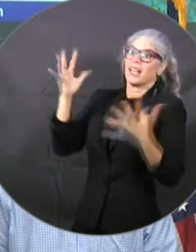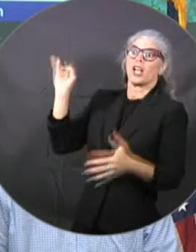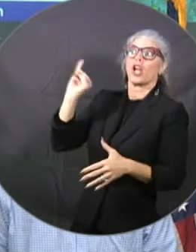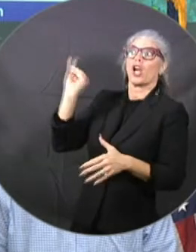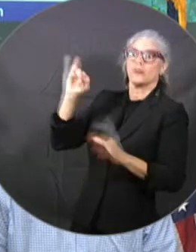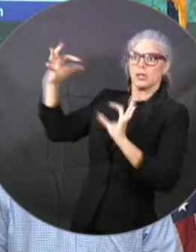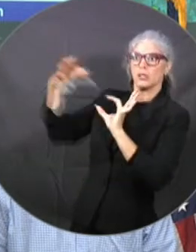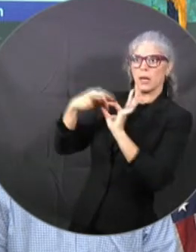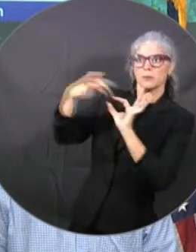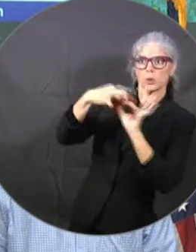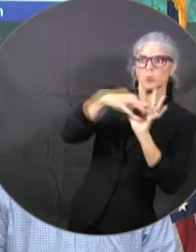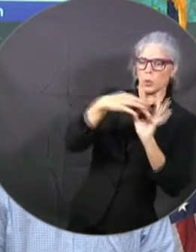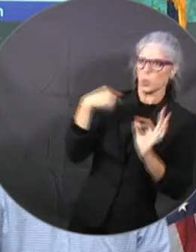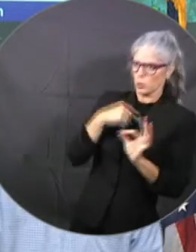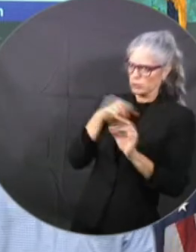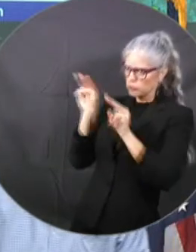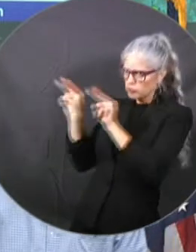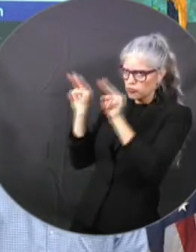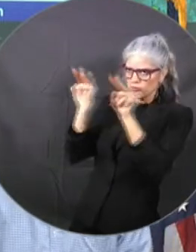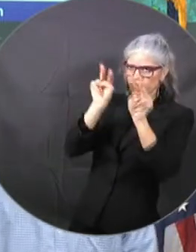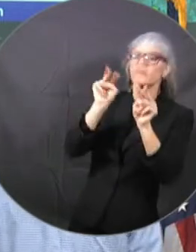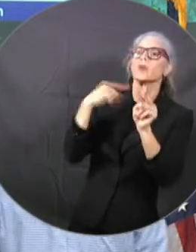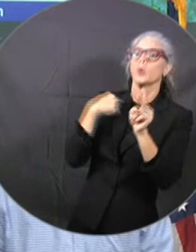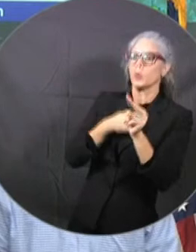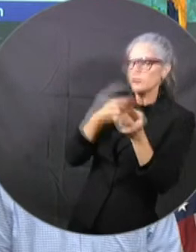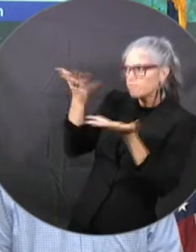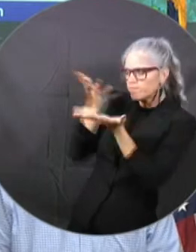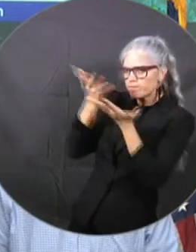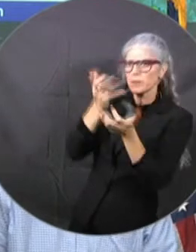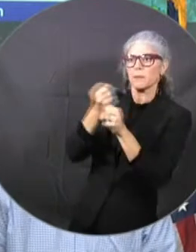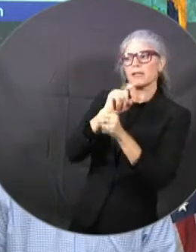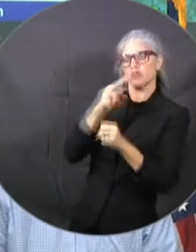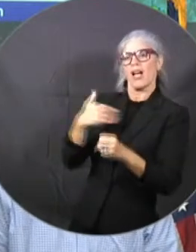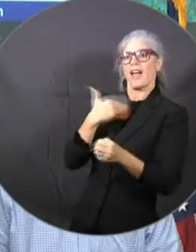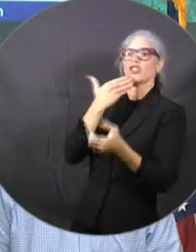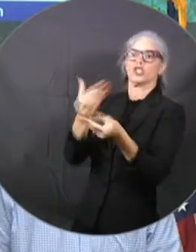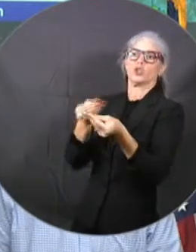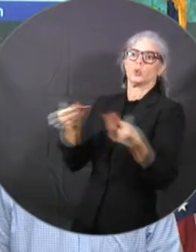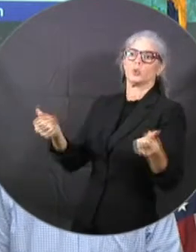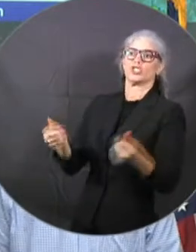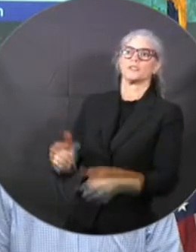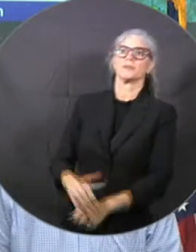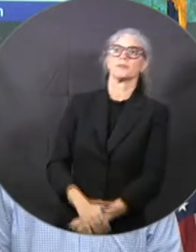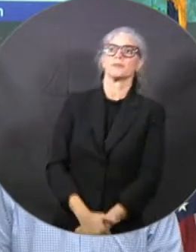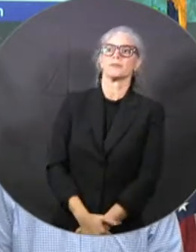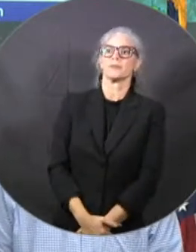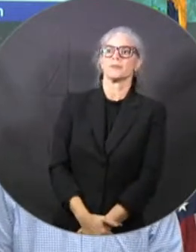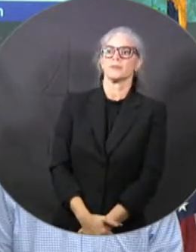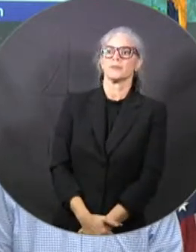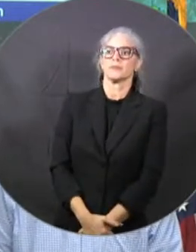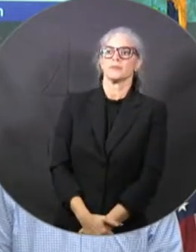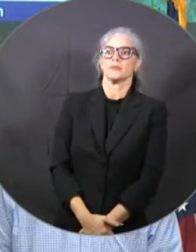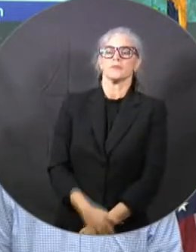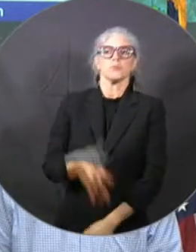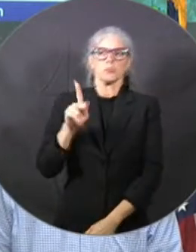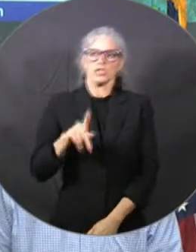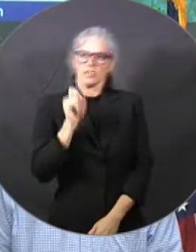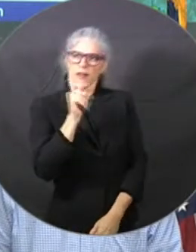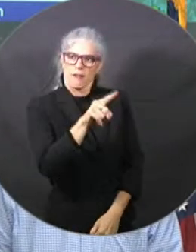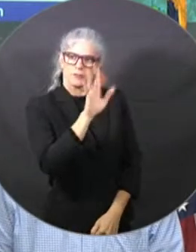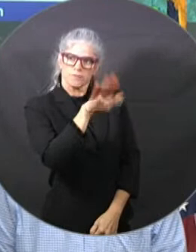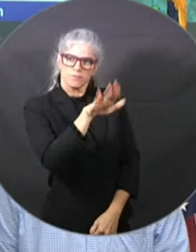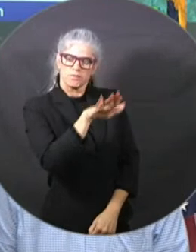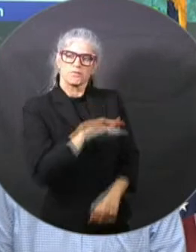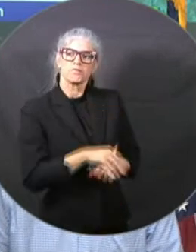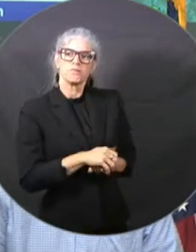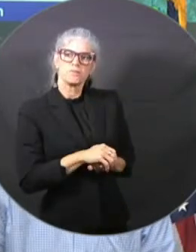and that we offered good solutions. Could you address a little bit of the change? What's looked like so far with the White House? I mean, have you had any, do